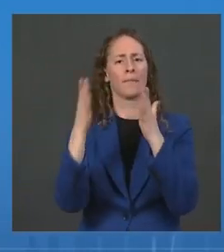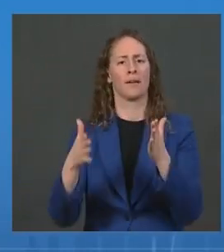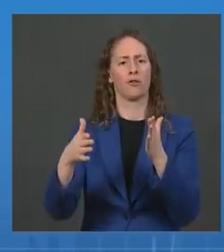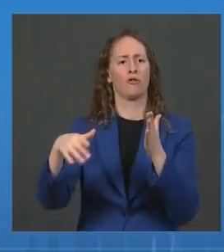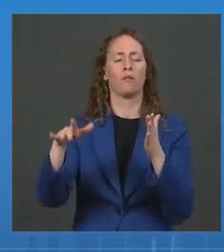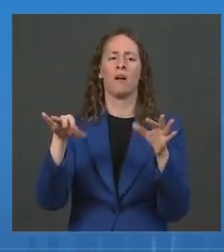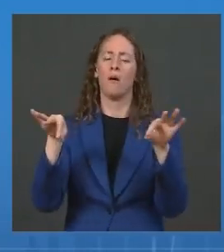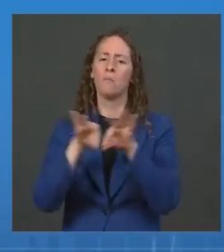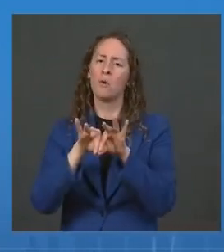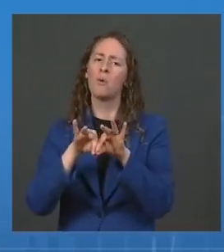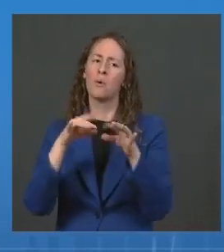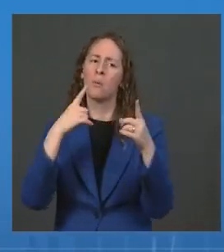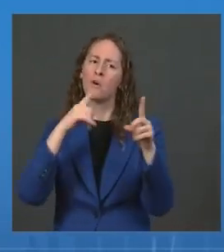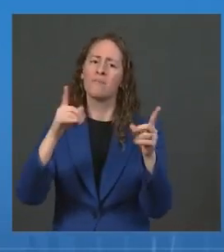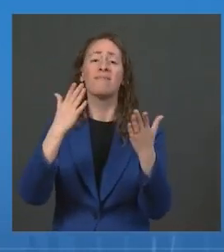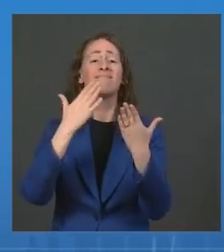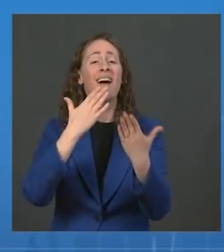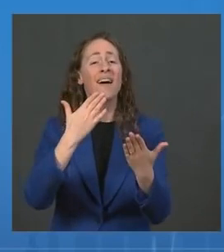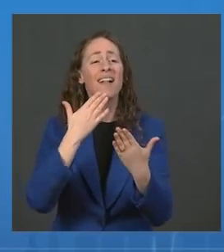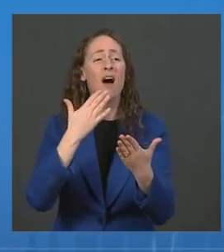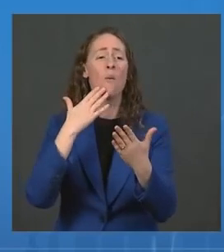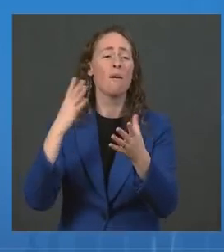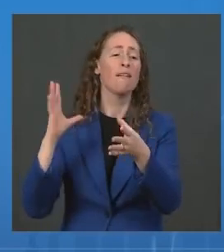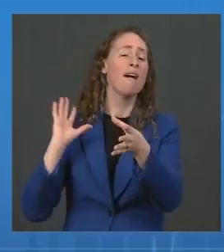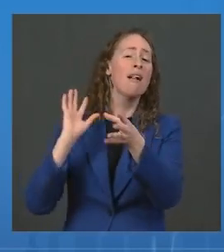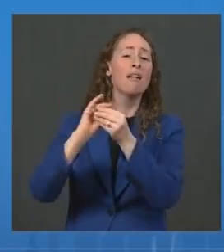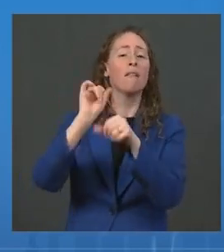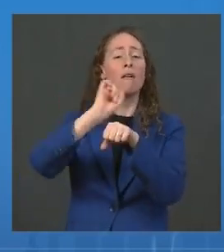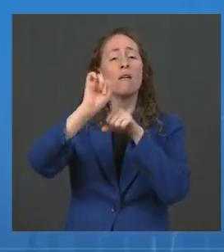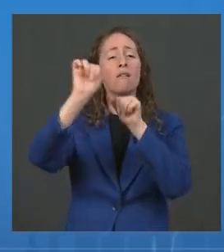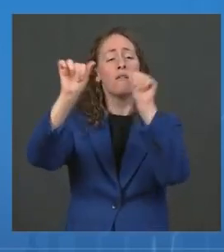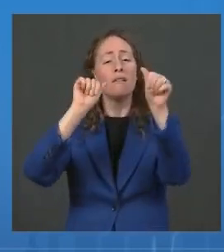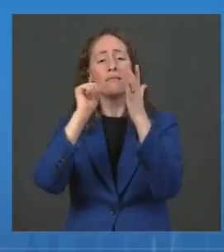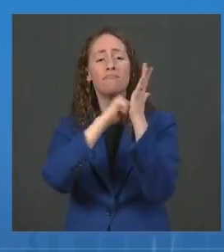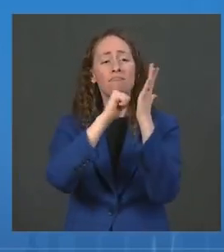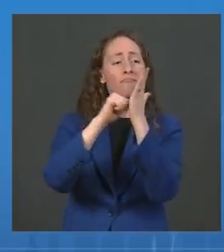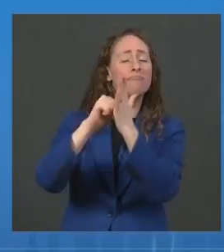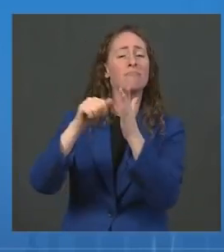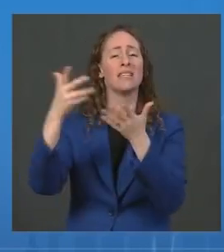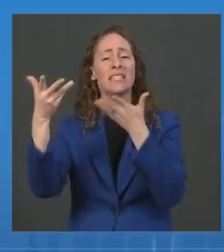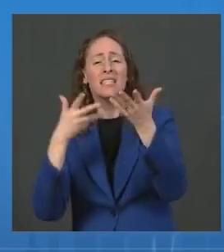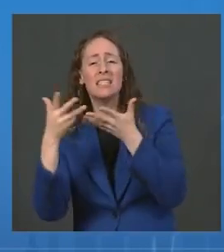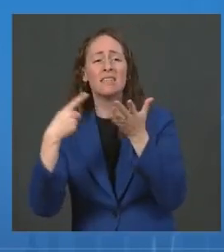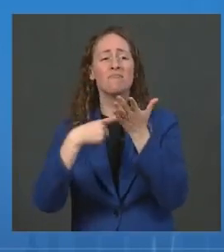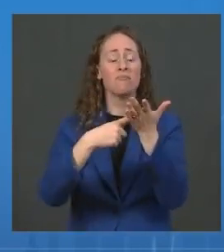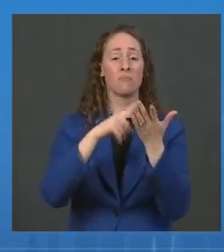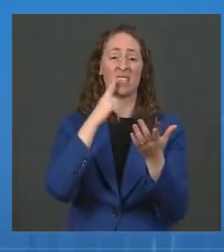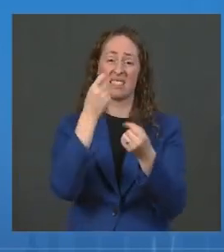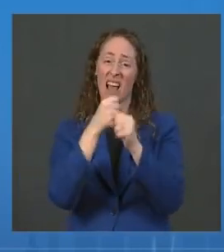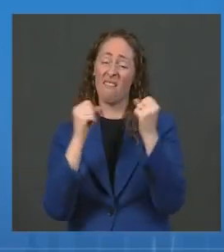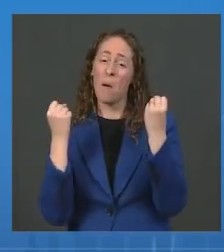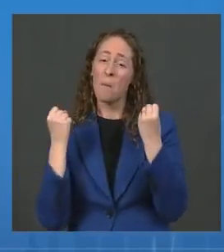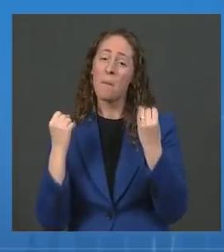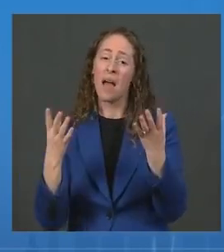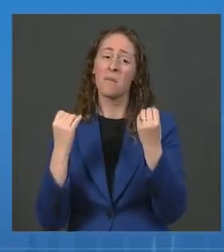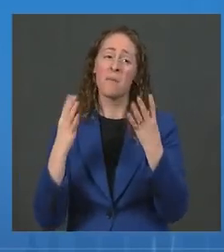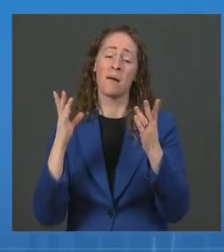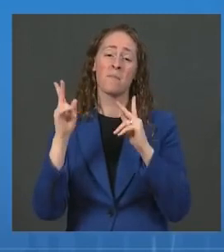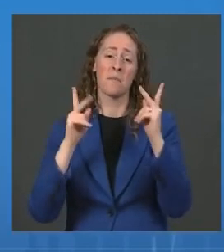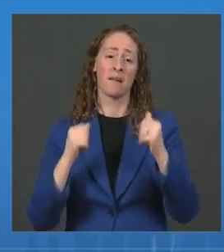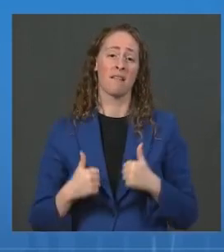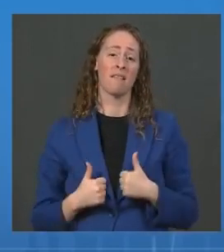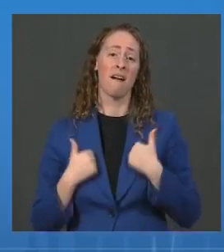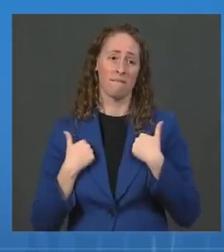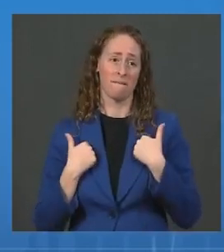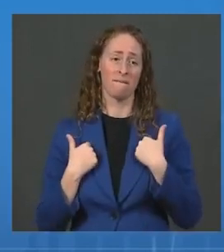Americans have done, all the doors they've knocked on, the phone numbers they've dialed, and ultimately the lives they've saved. It's going to be more important than ever that we continue